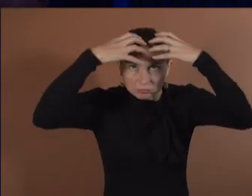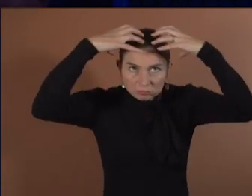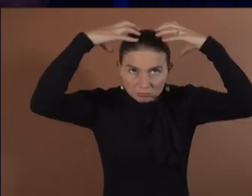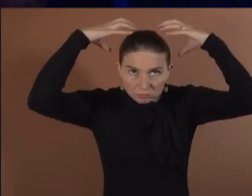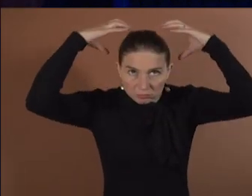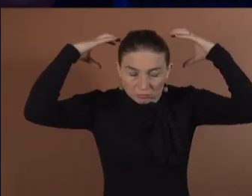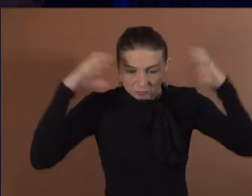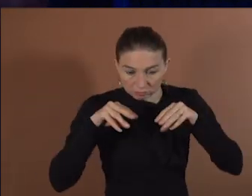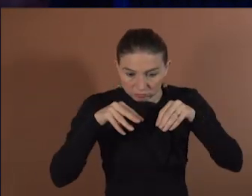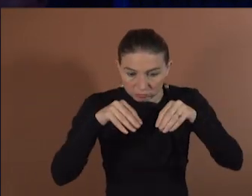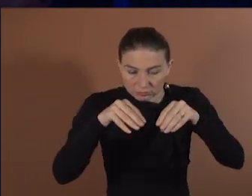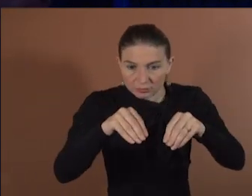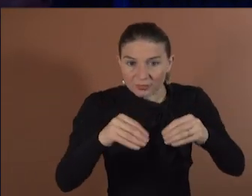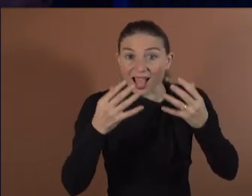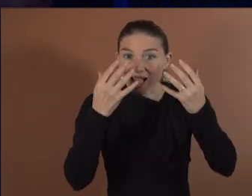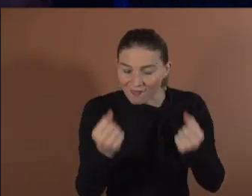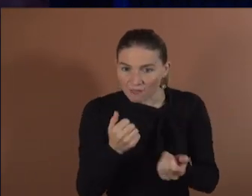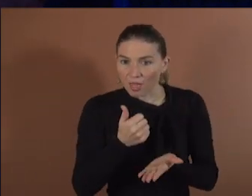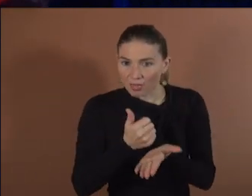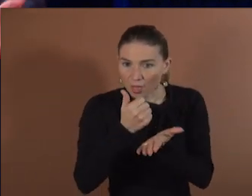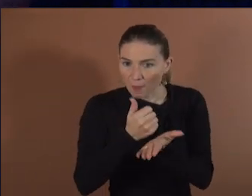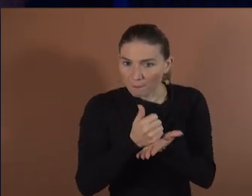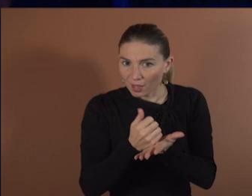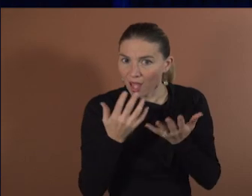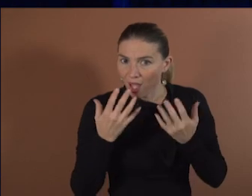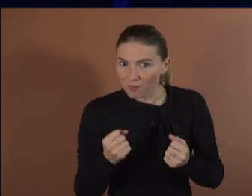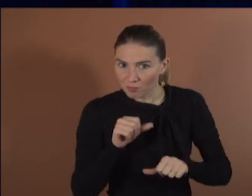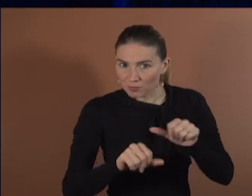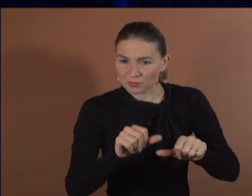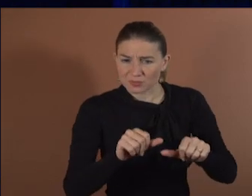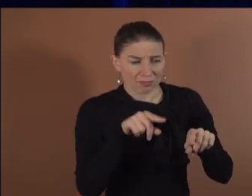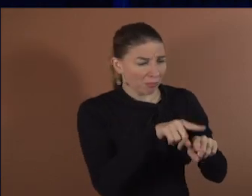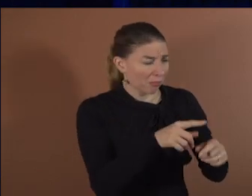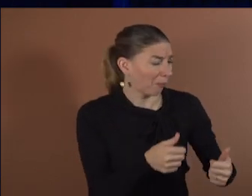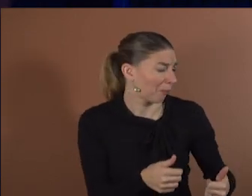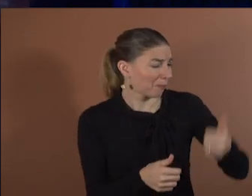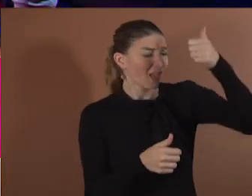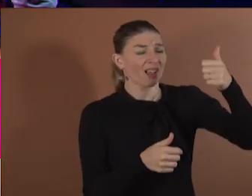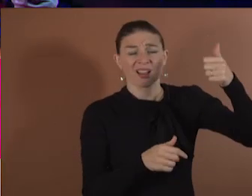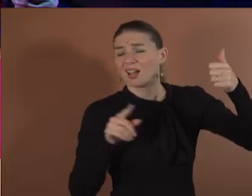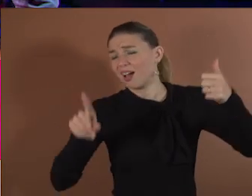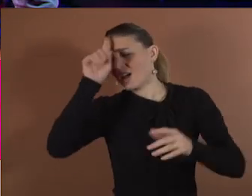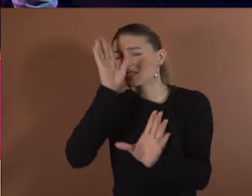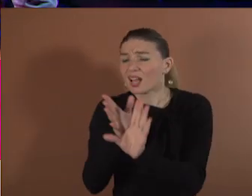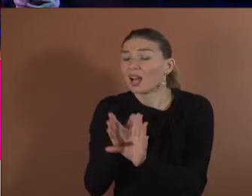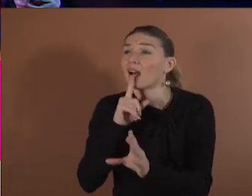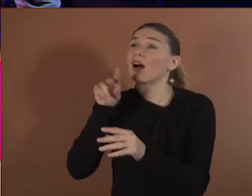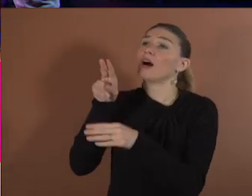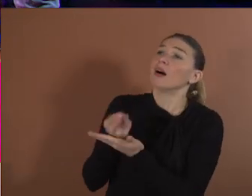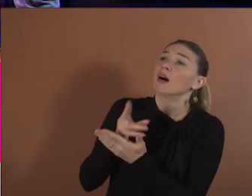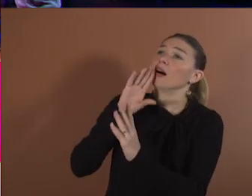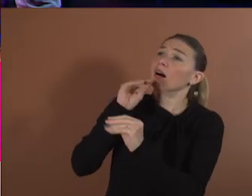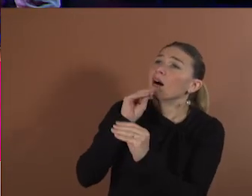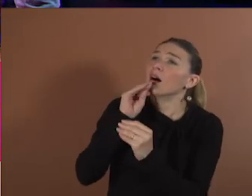treatment or pills. Today I'm going to tell you that this time has arrived, thanks to